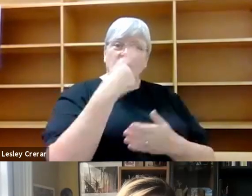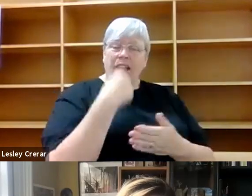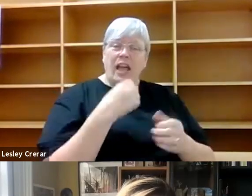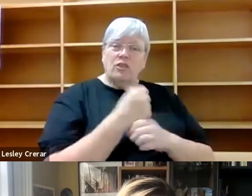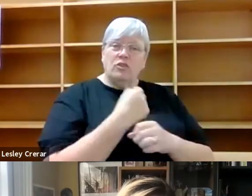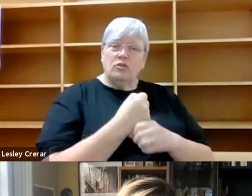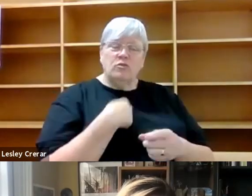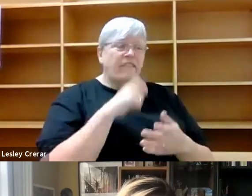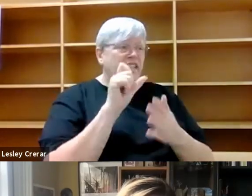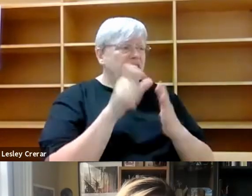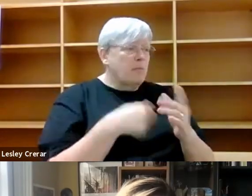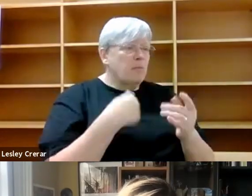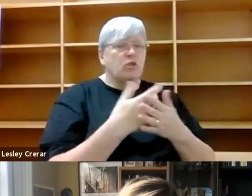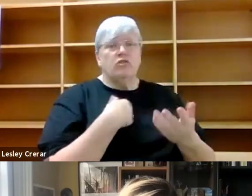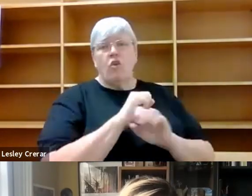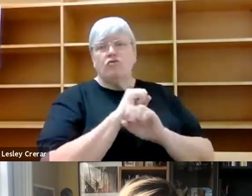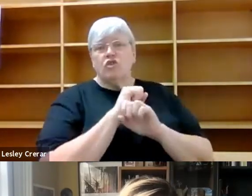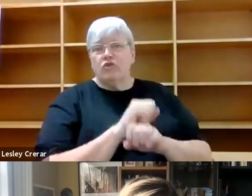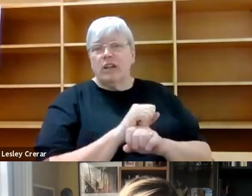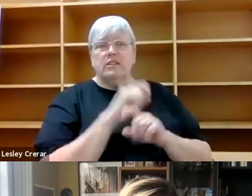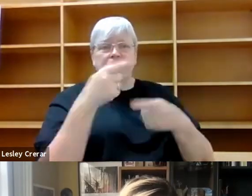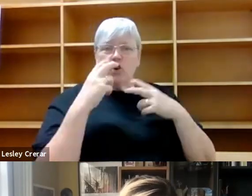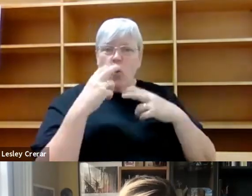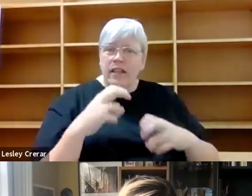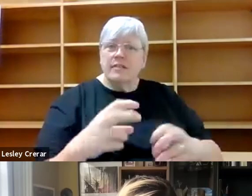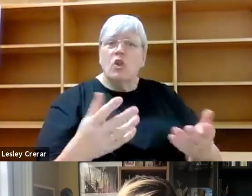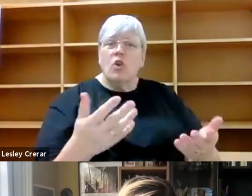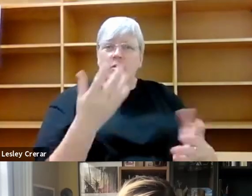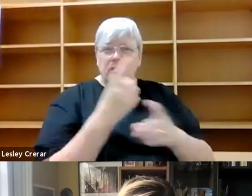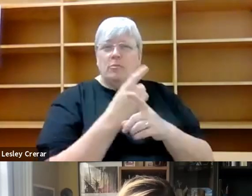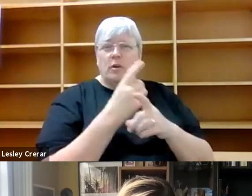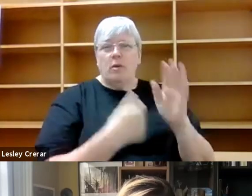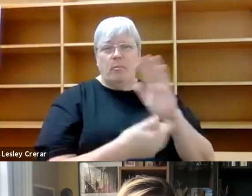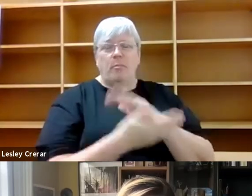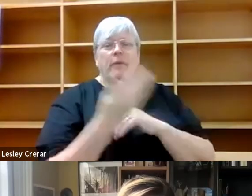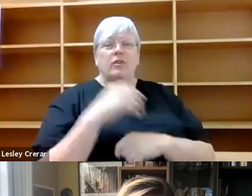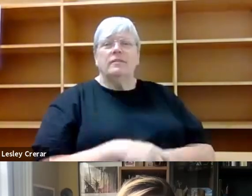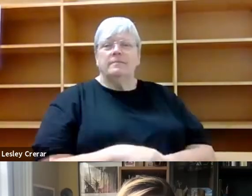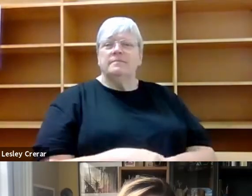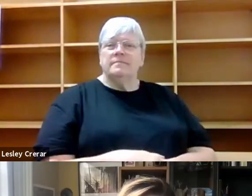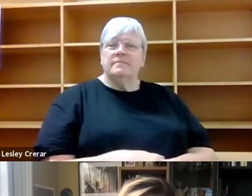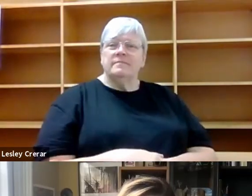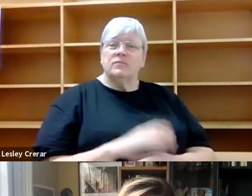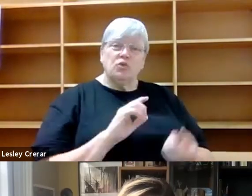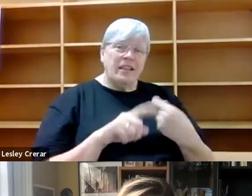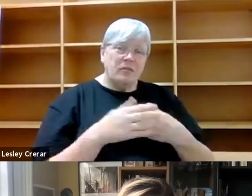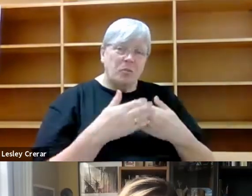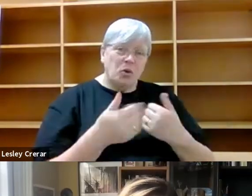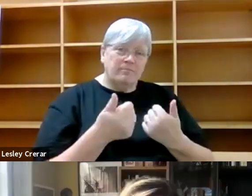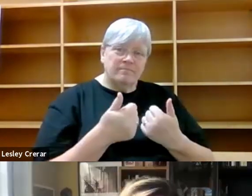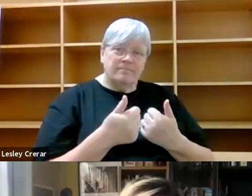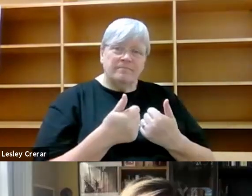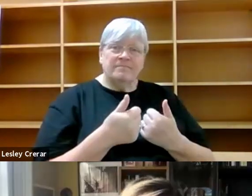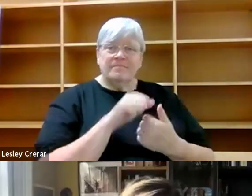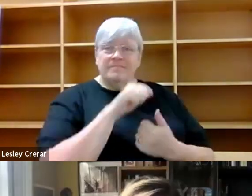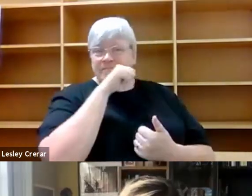disabled or restricted in their ability to explore? So I've touched on this before, but maybe you'd like to answer some more. that's a